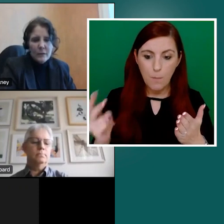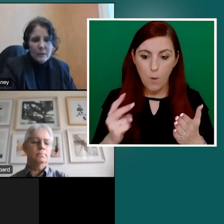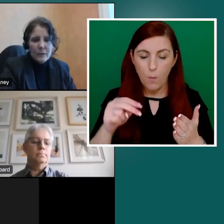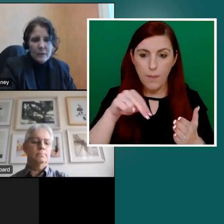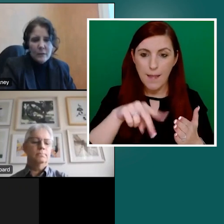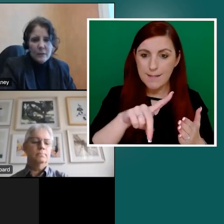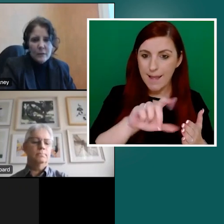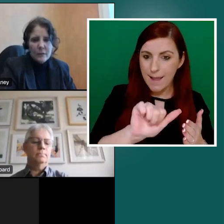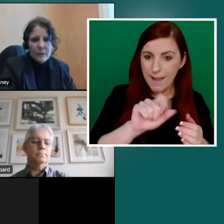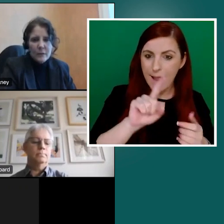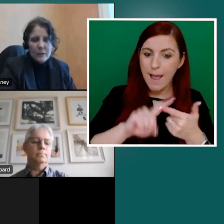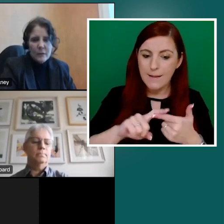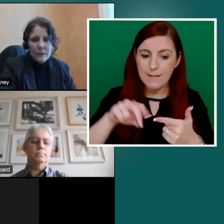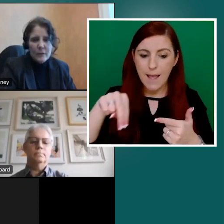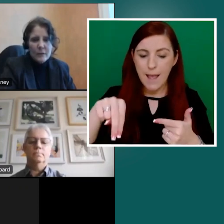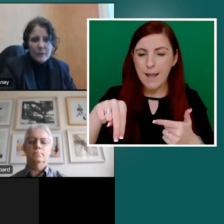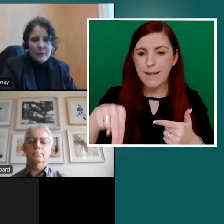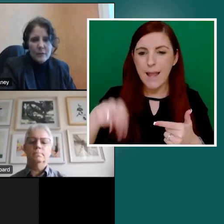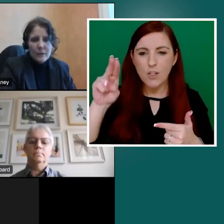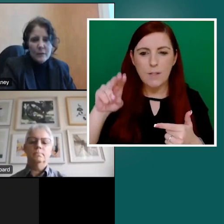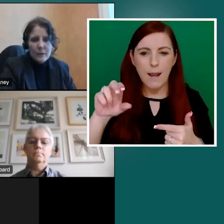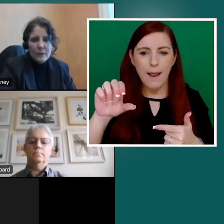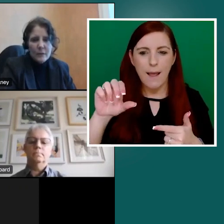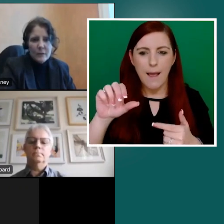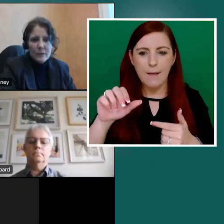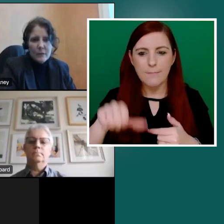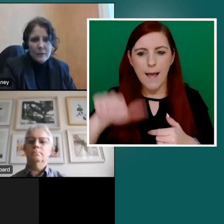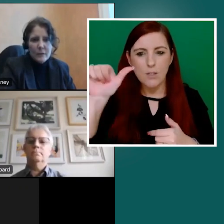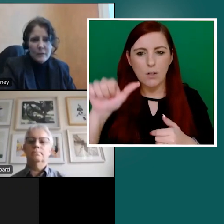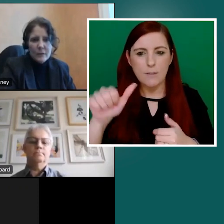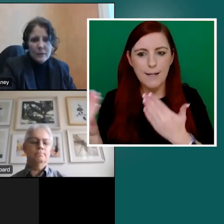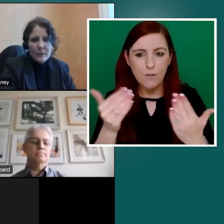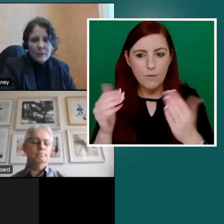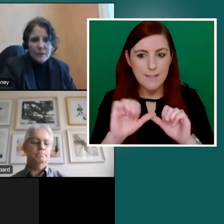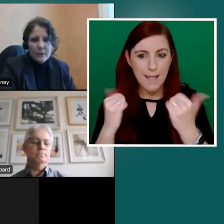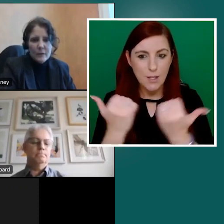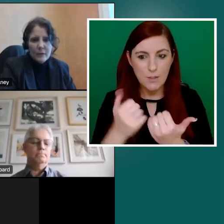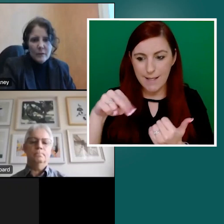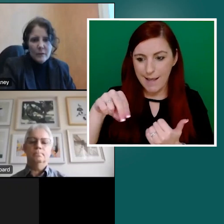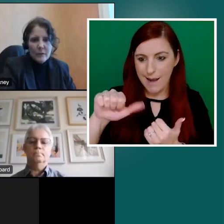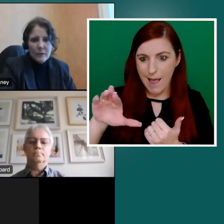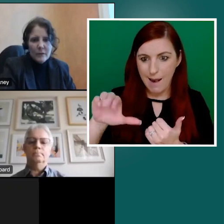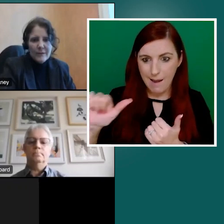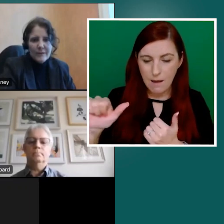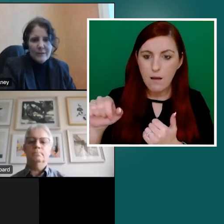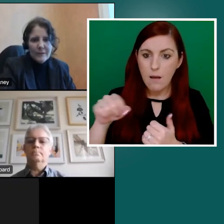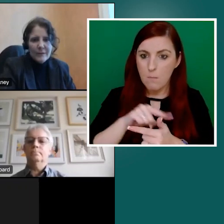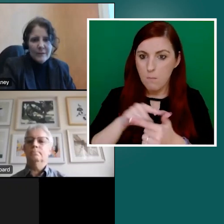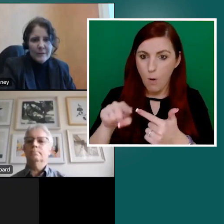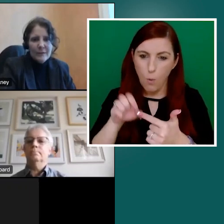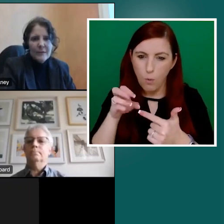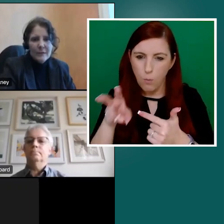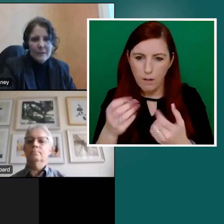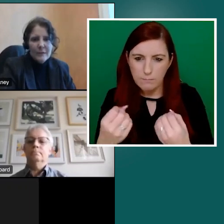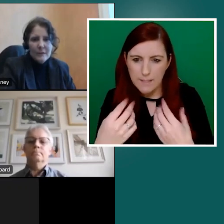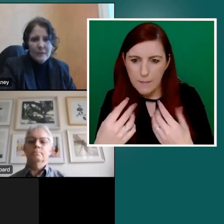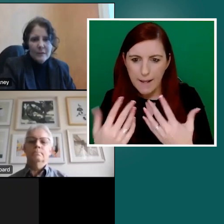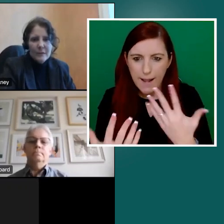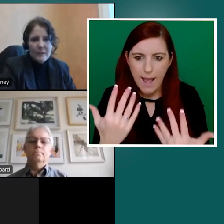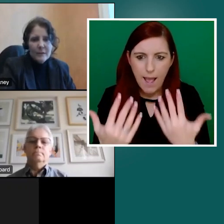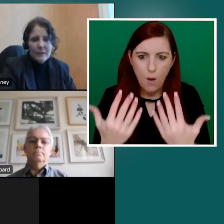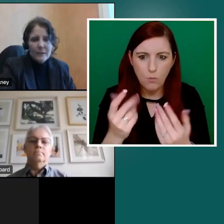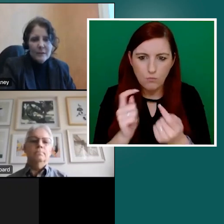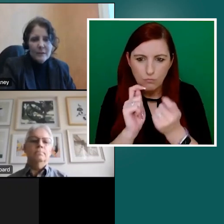Disability Authority and the National Adult Literacy Agency, and who are really going to give us some insights into how the